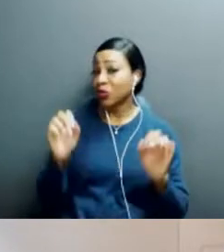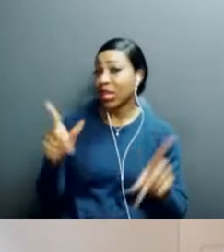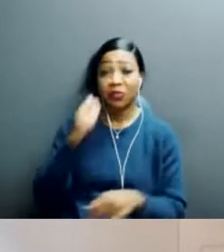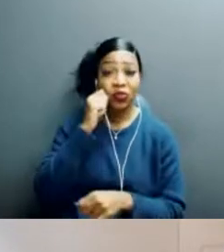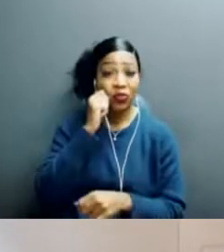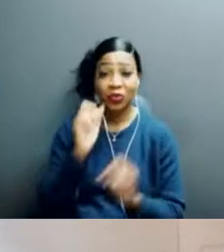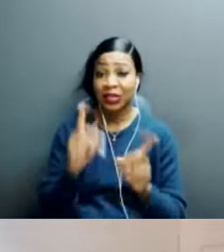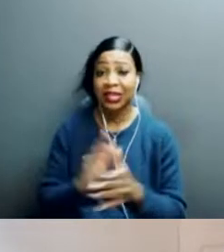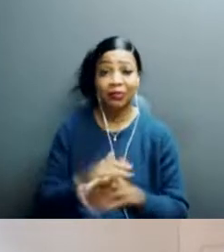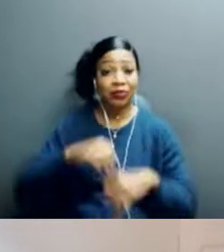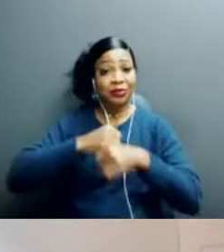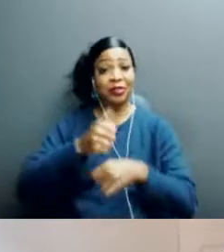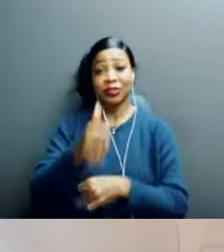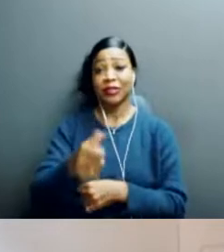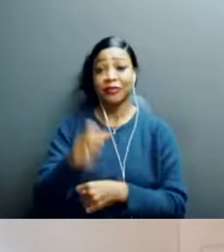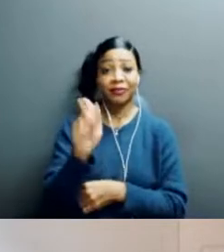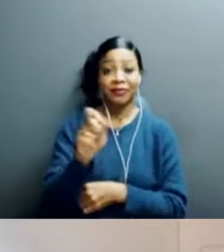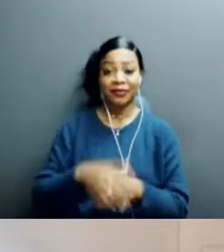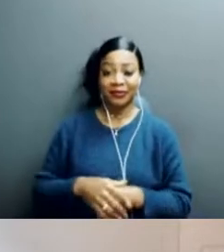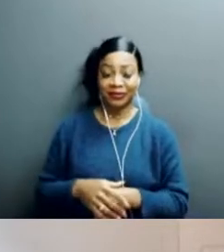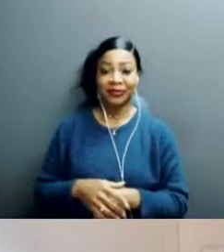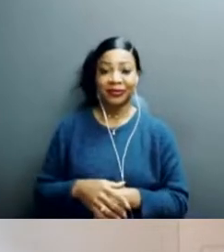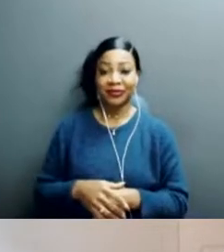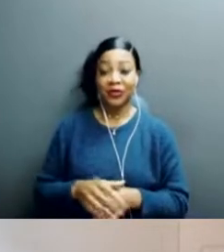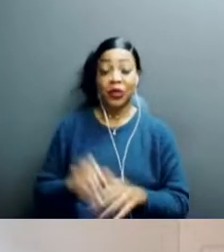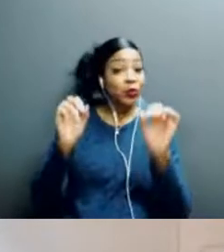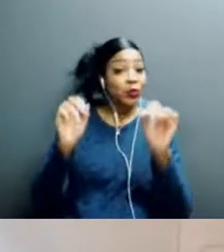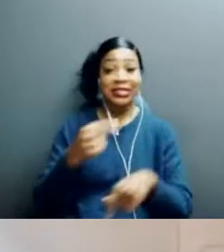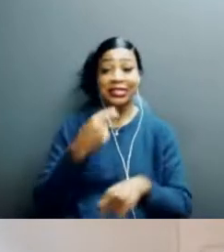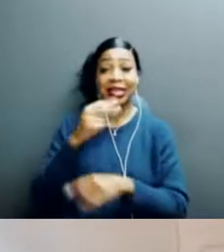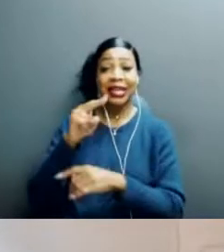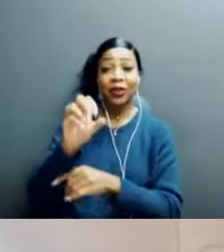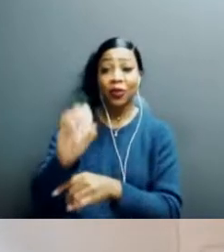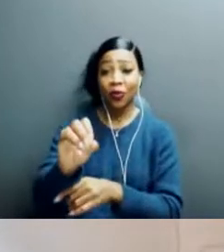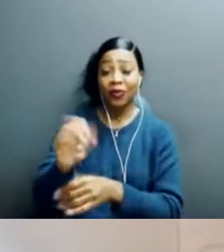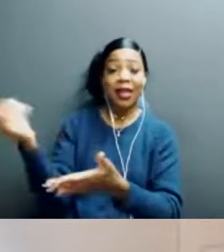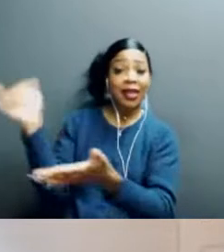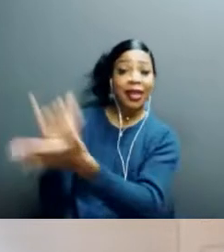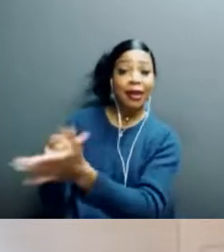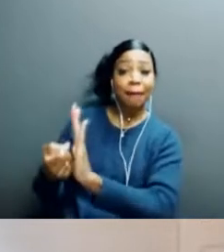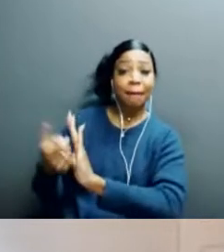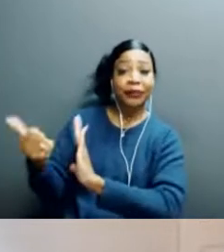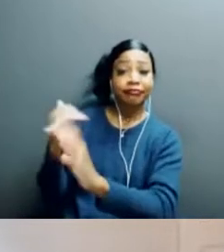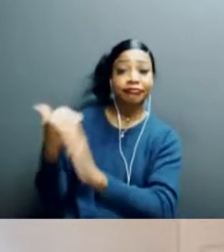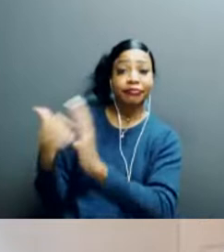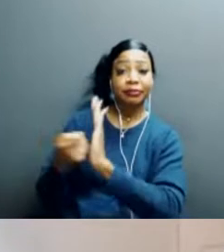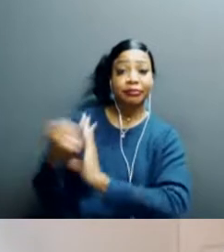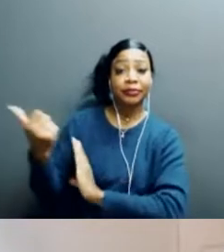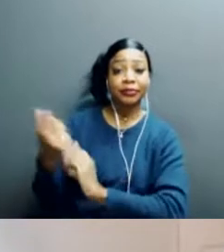I like this. Thank you. It's okay to say no, right? Say no, hang up, delete it. Perfect.